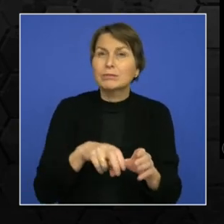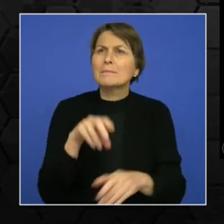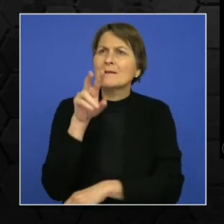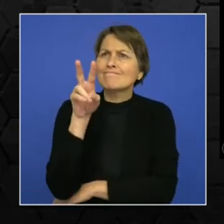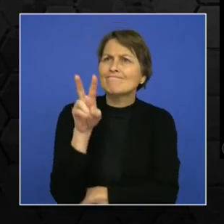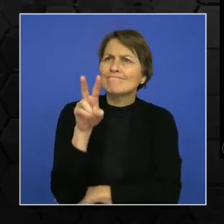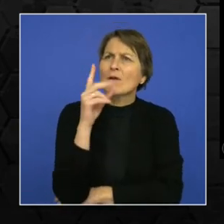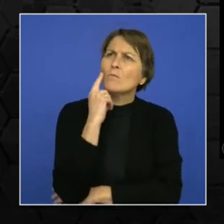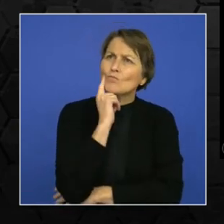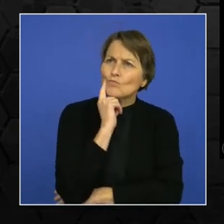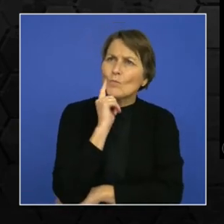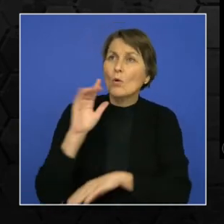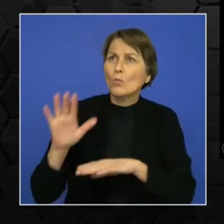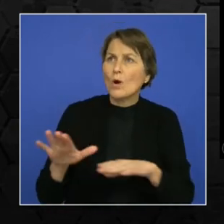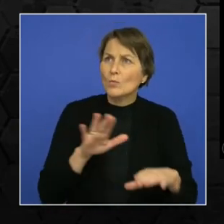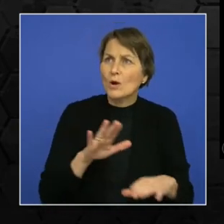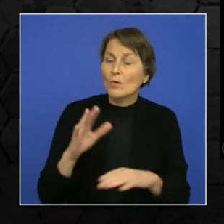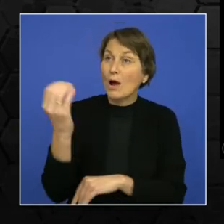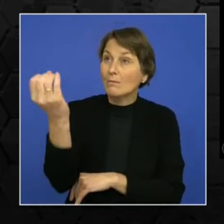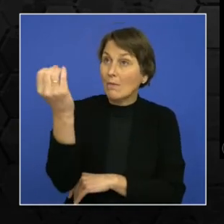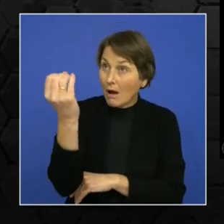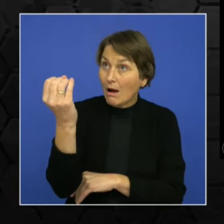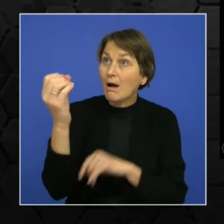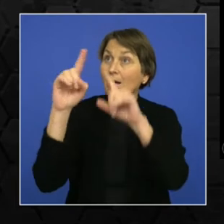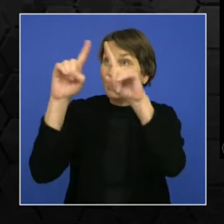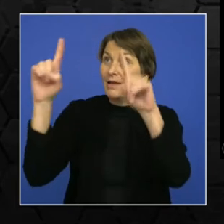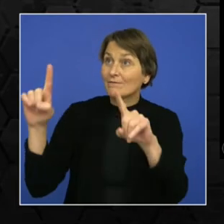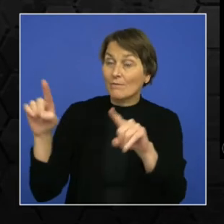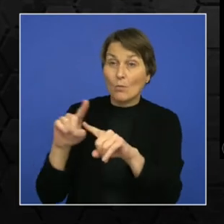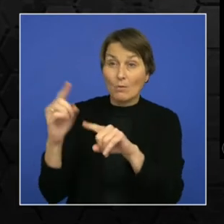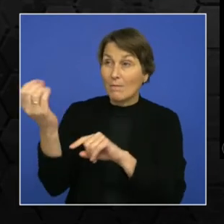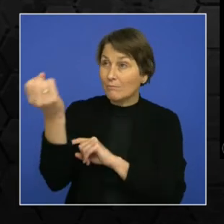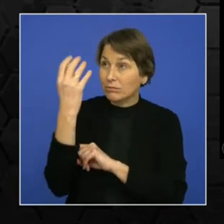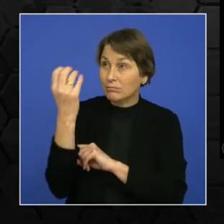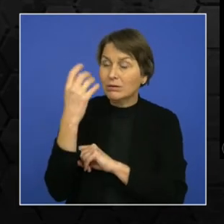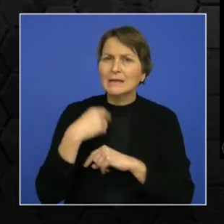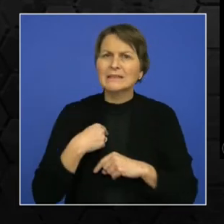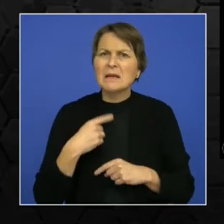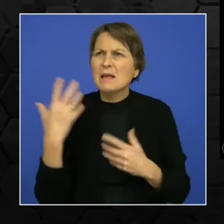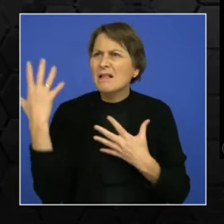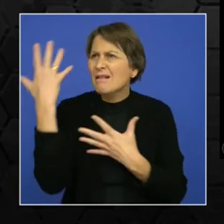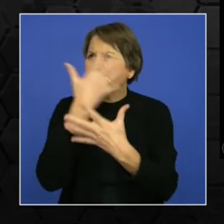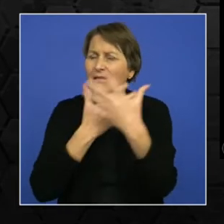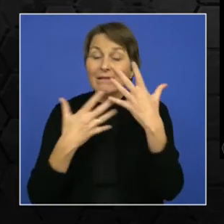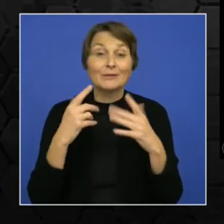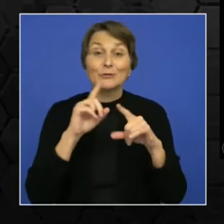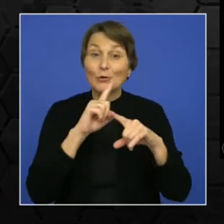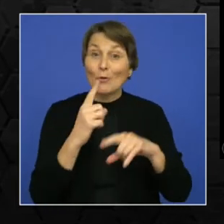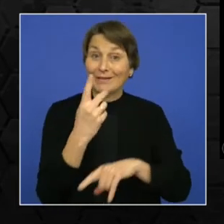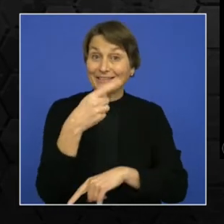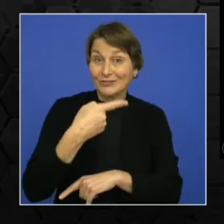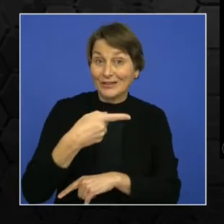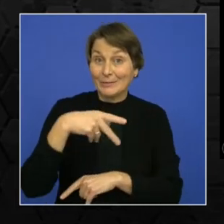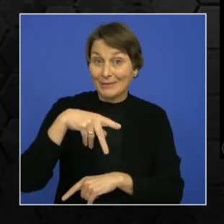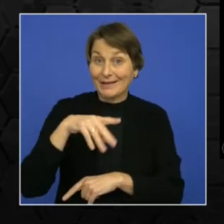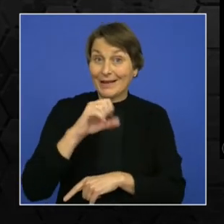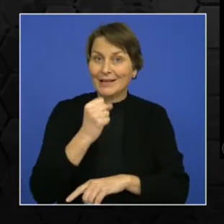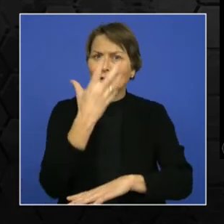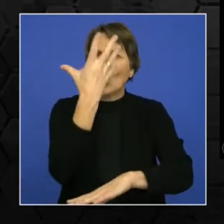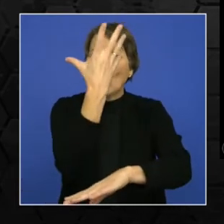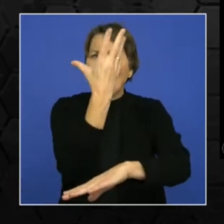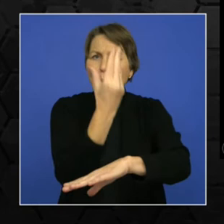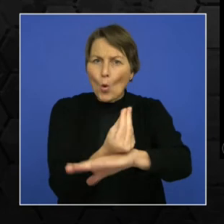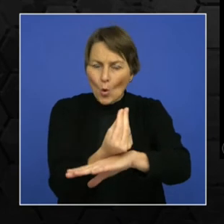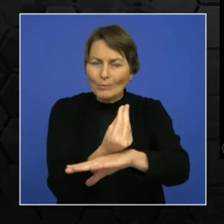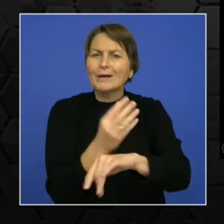technologies. Many people actually get all of them confused, but that's not true because GPS is the technology that is used for real time passenger